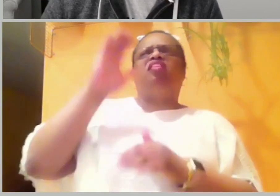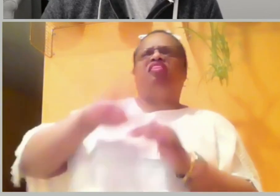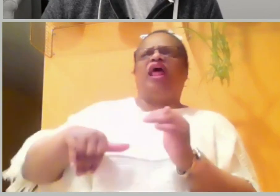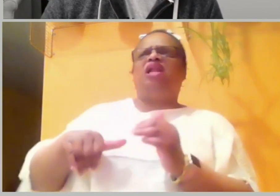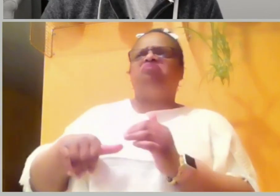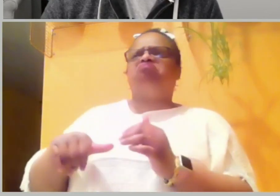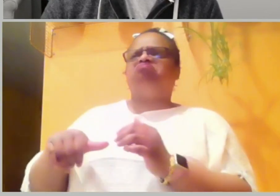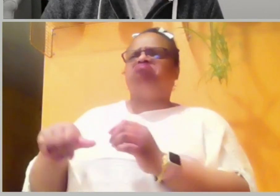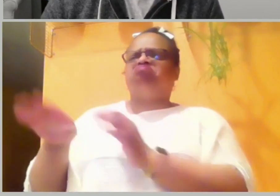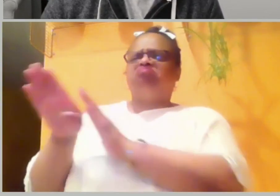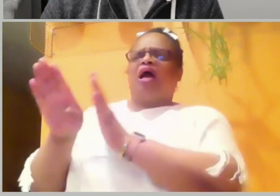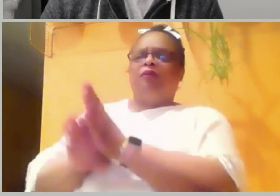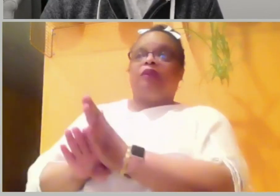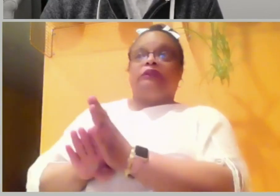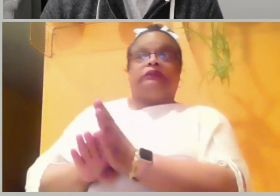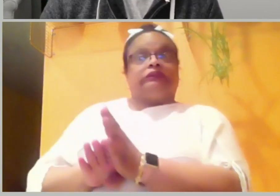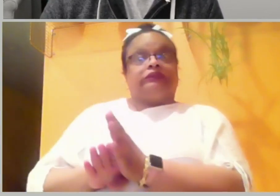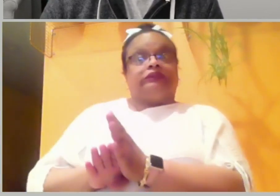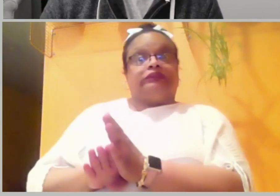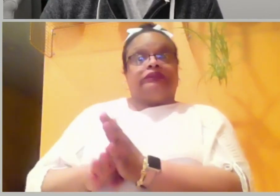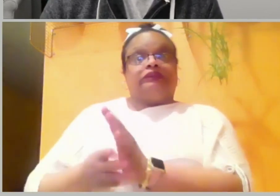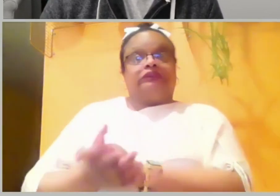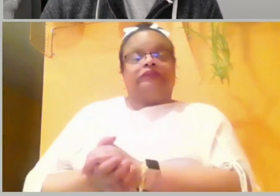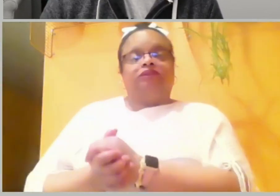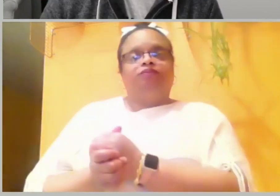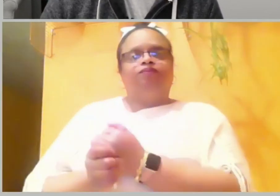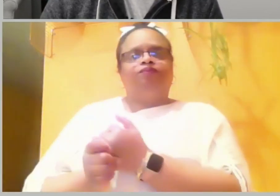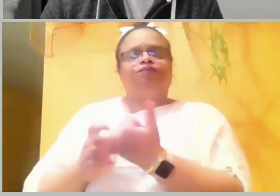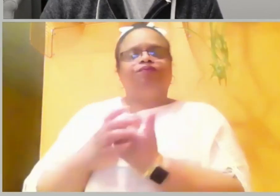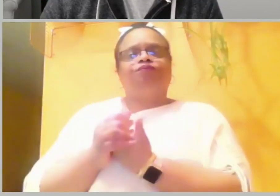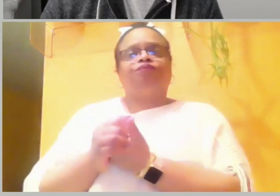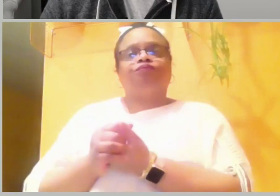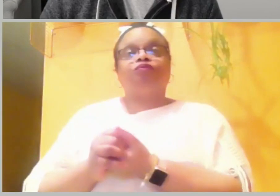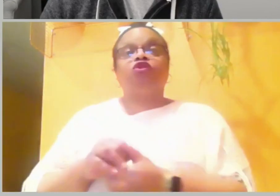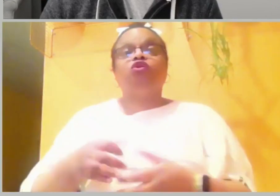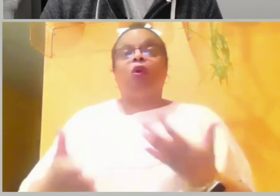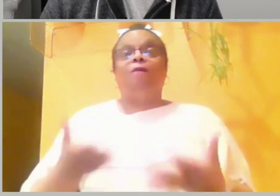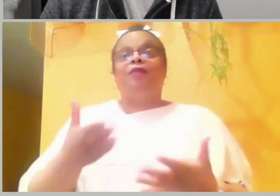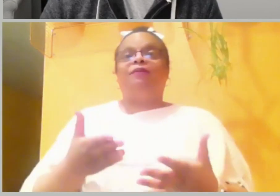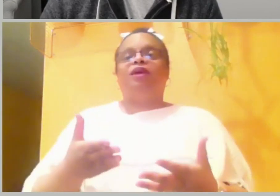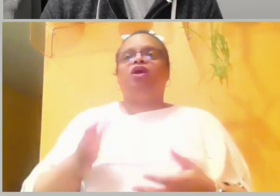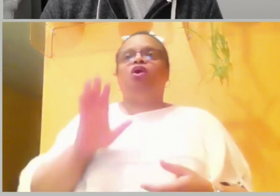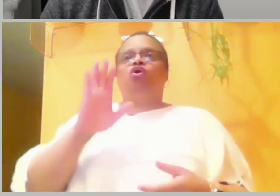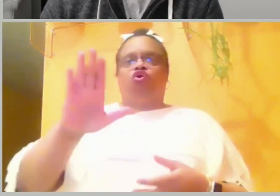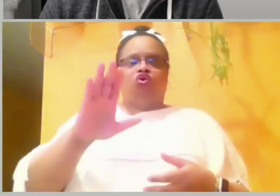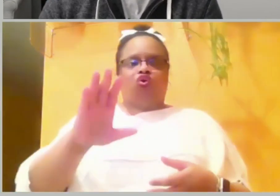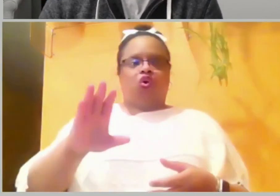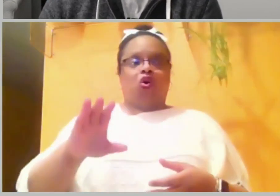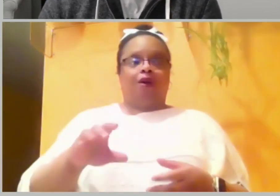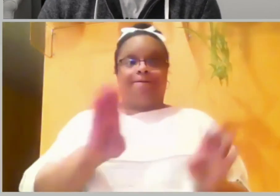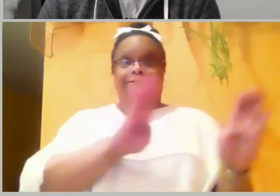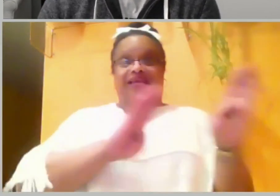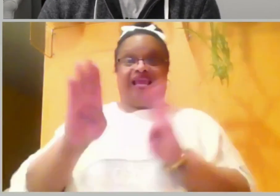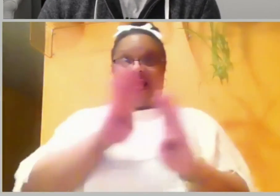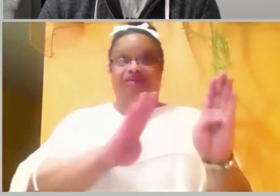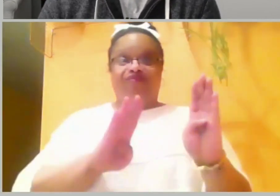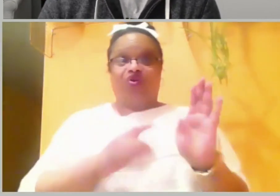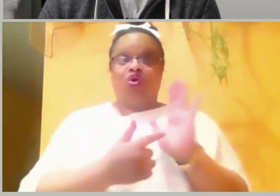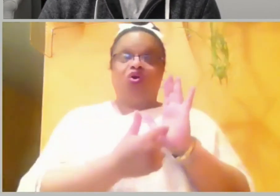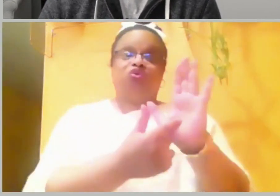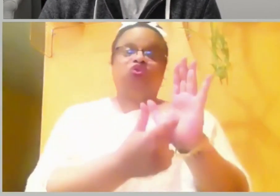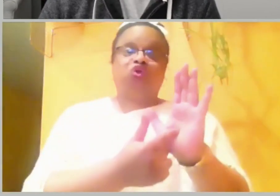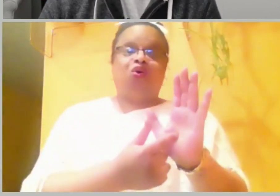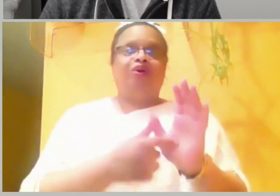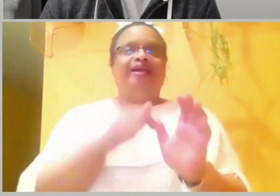important? Or maybe you didn't think it or say it, but your actions, like Uzzah's, have shown an irreverent fear of